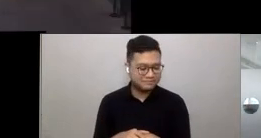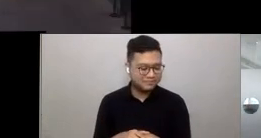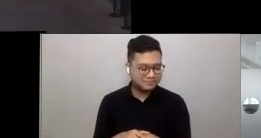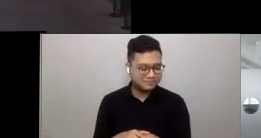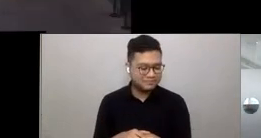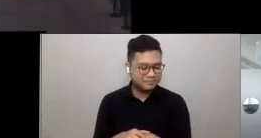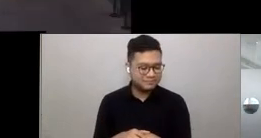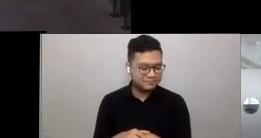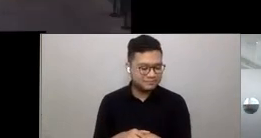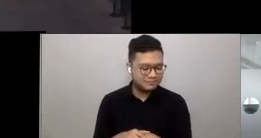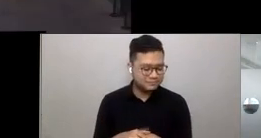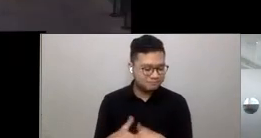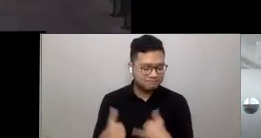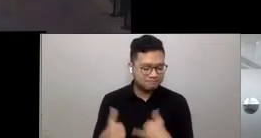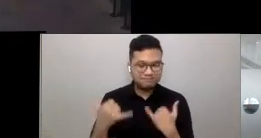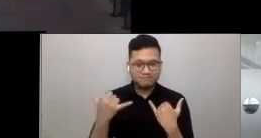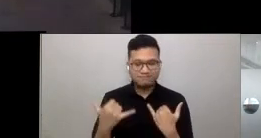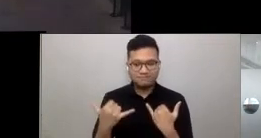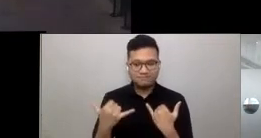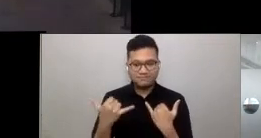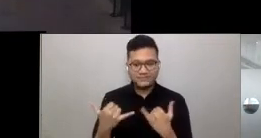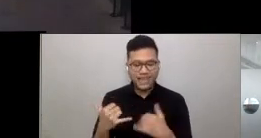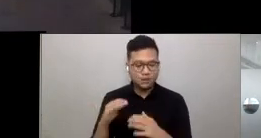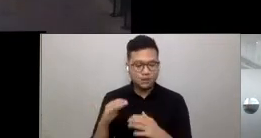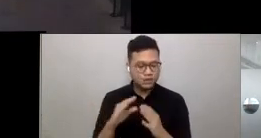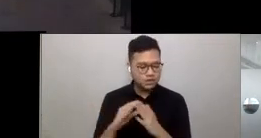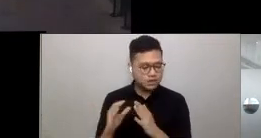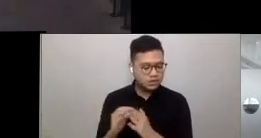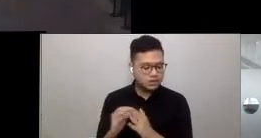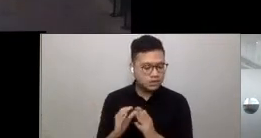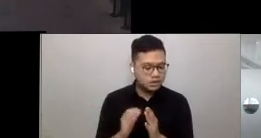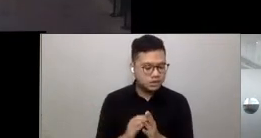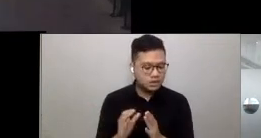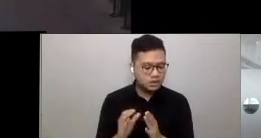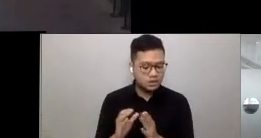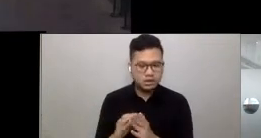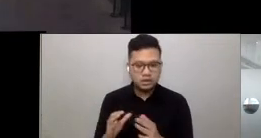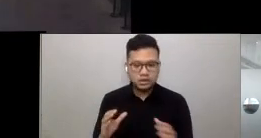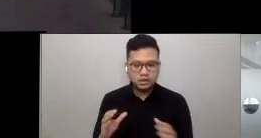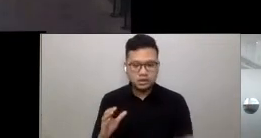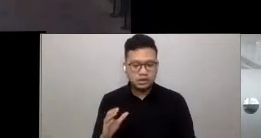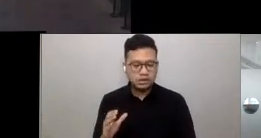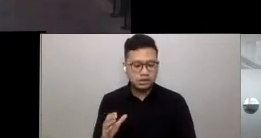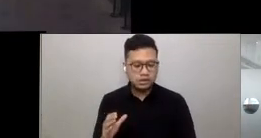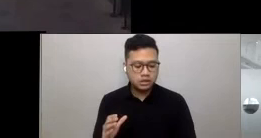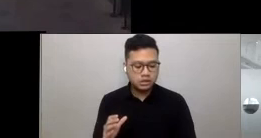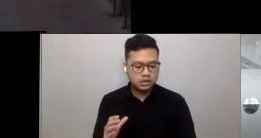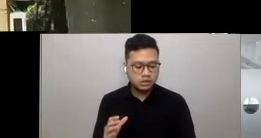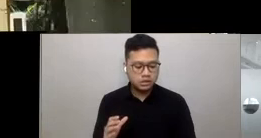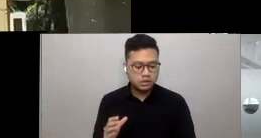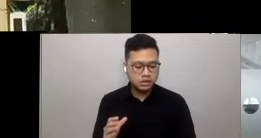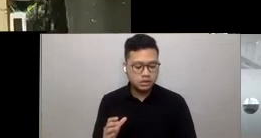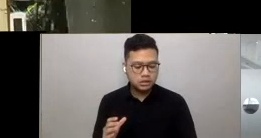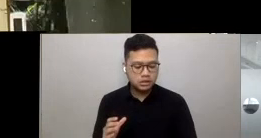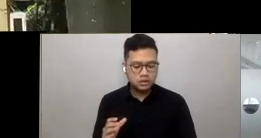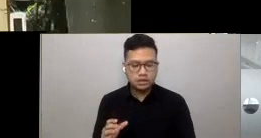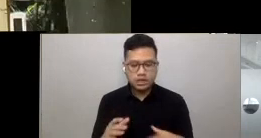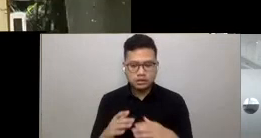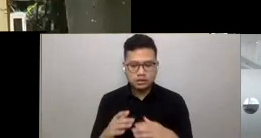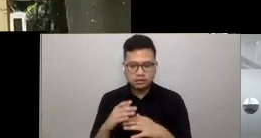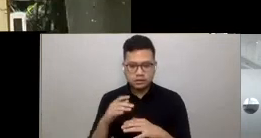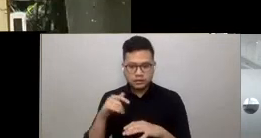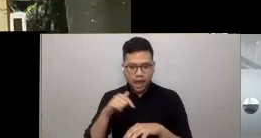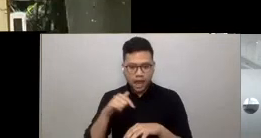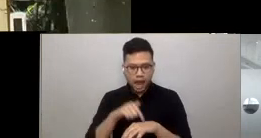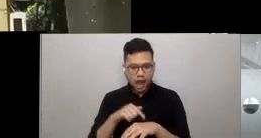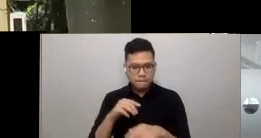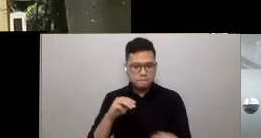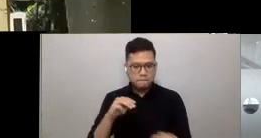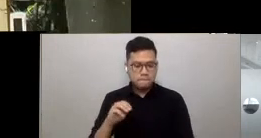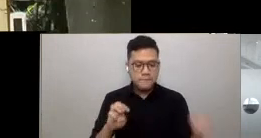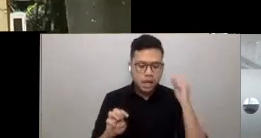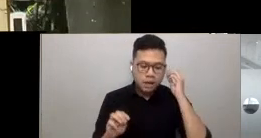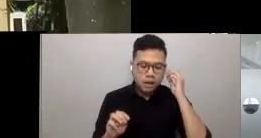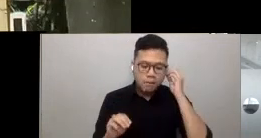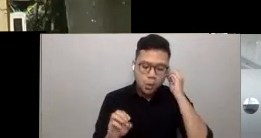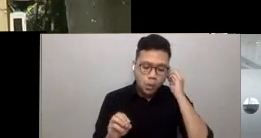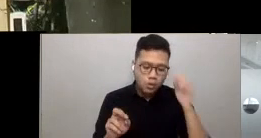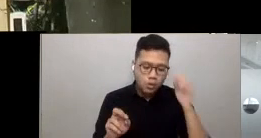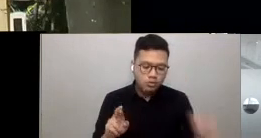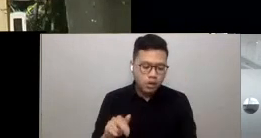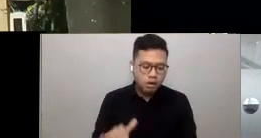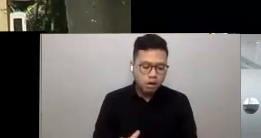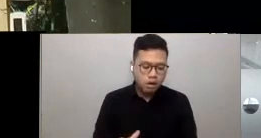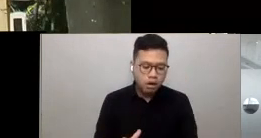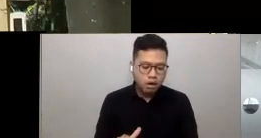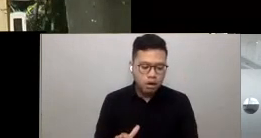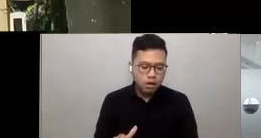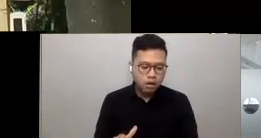Now, cities have been the product of our convergence since time memorial. Our yearly festivals, our